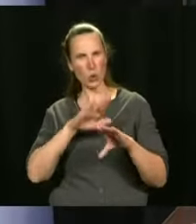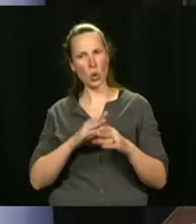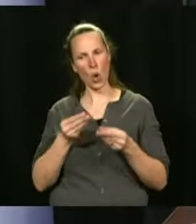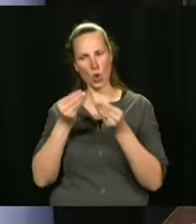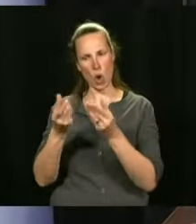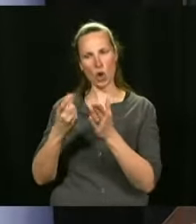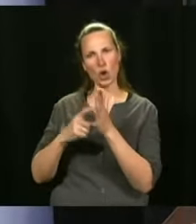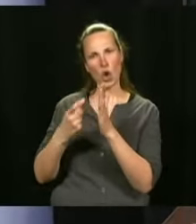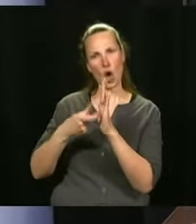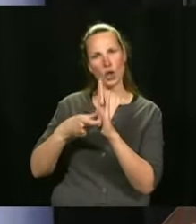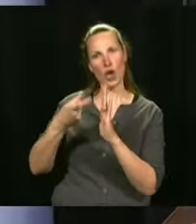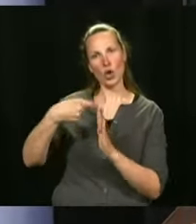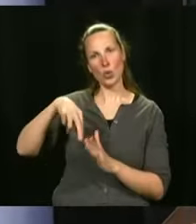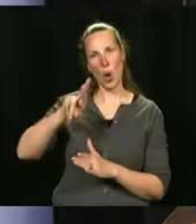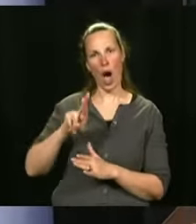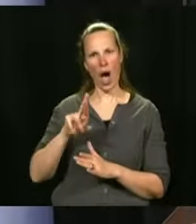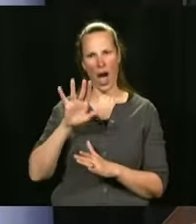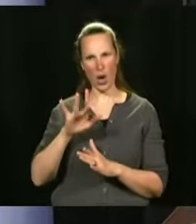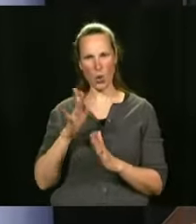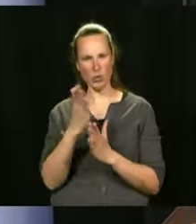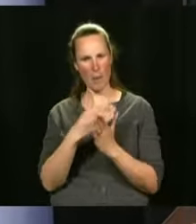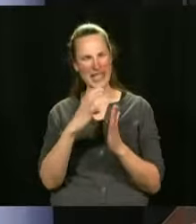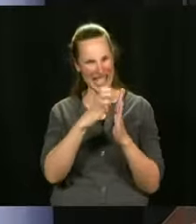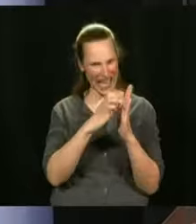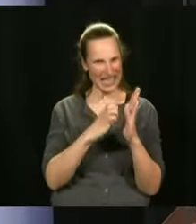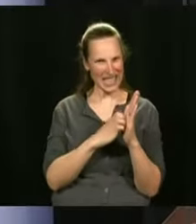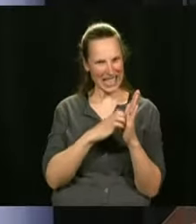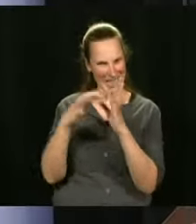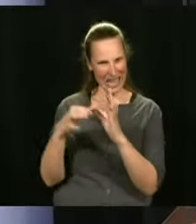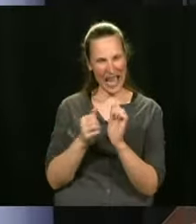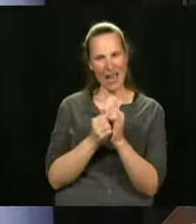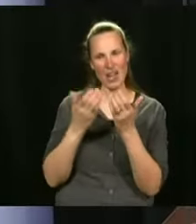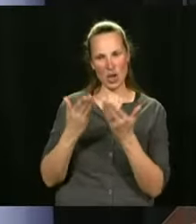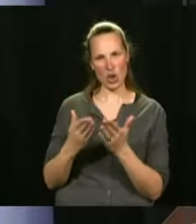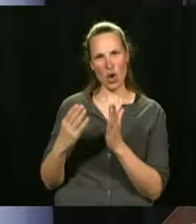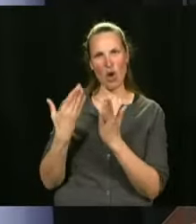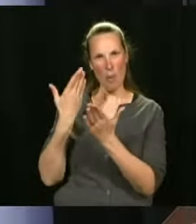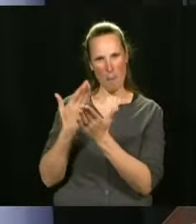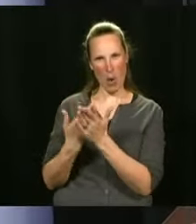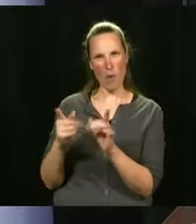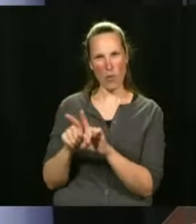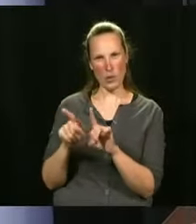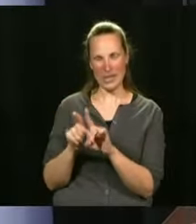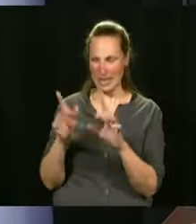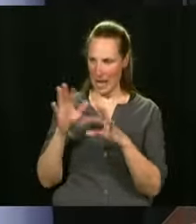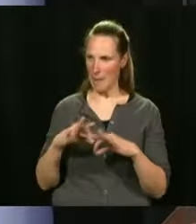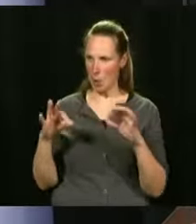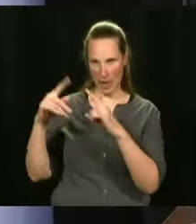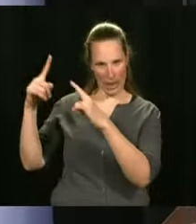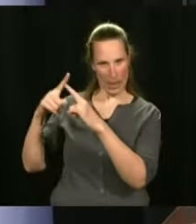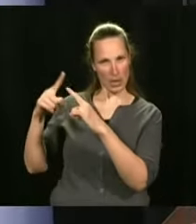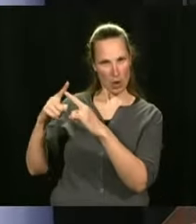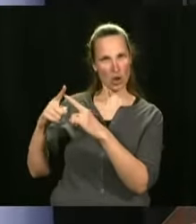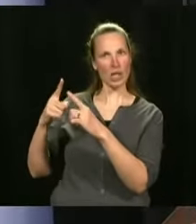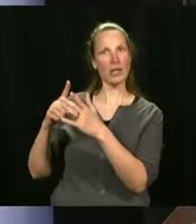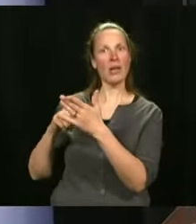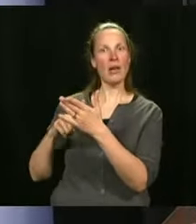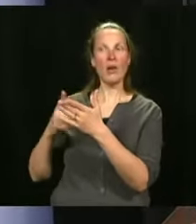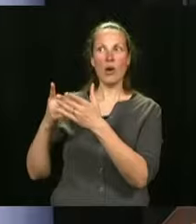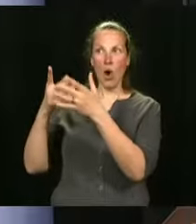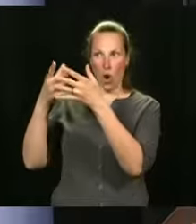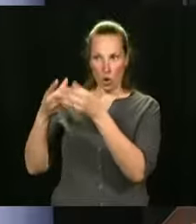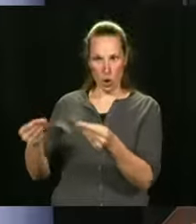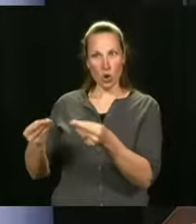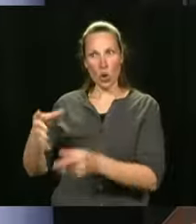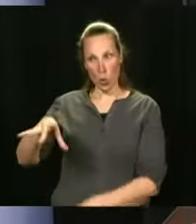So while we are, this is what I've always said, we have to be able to settle the technological side so that we